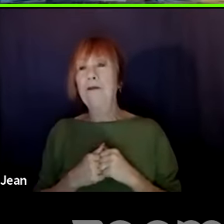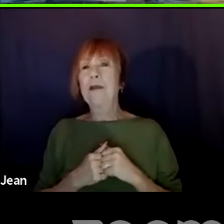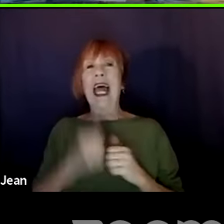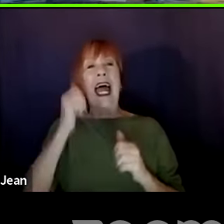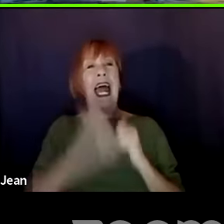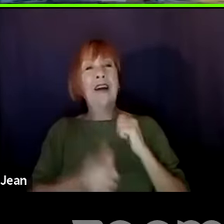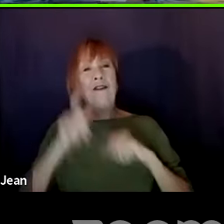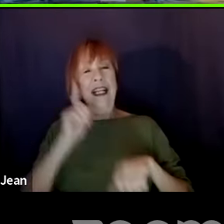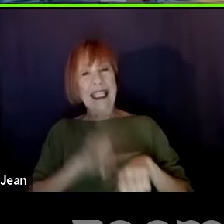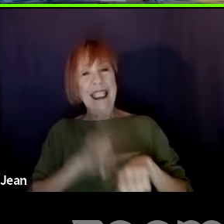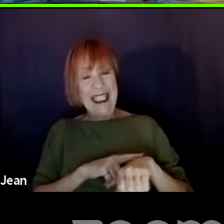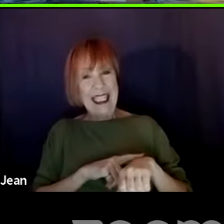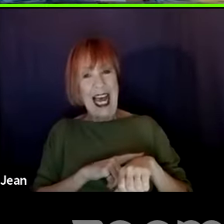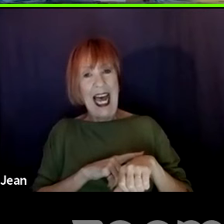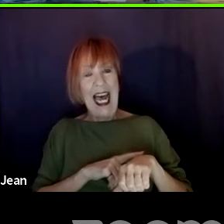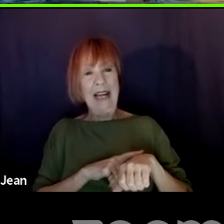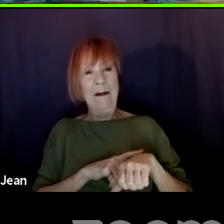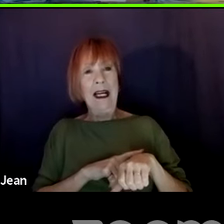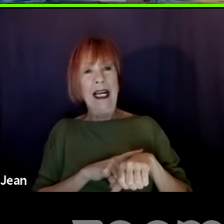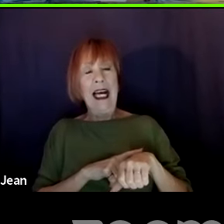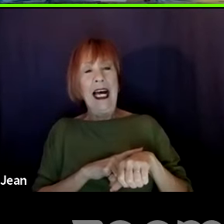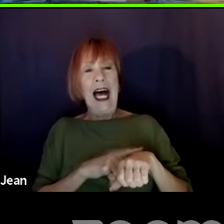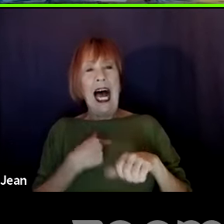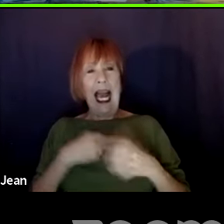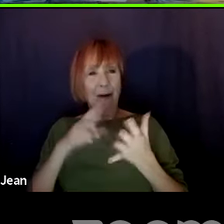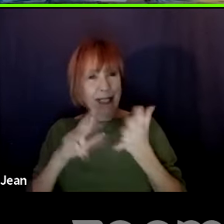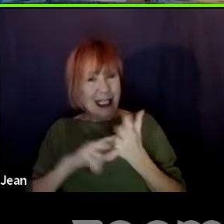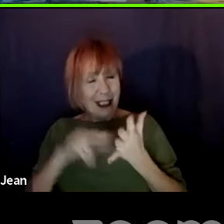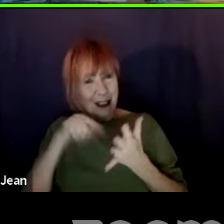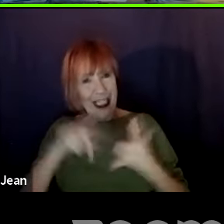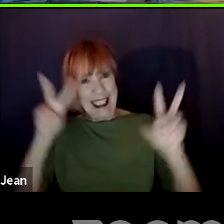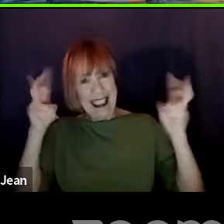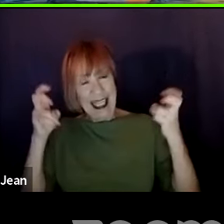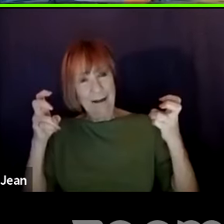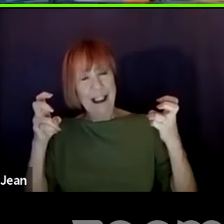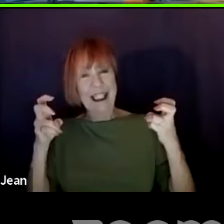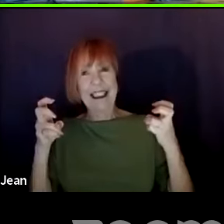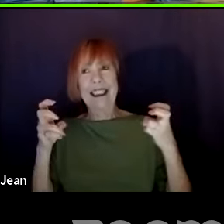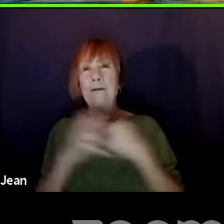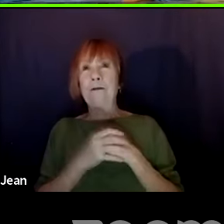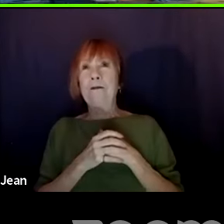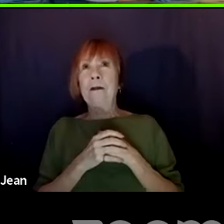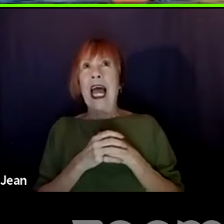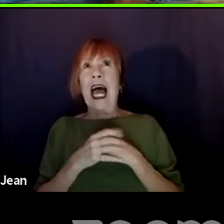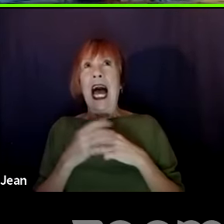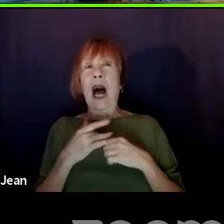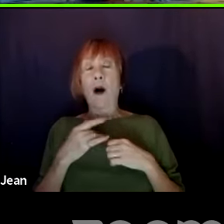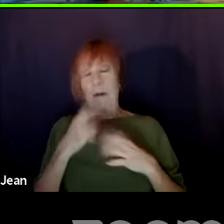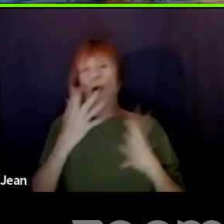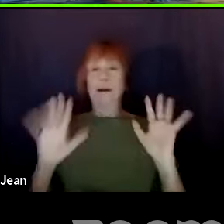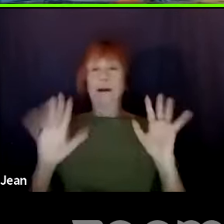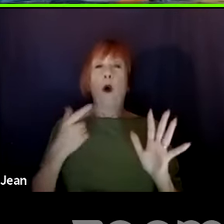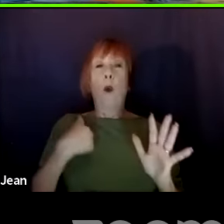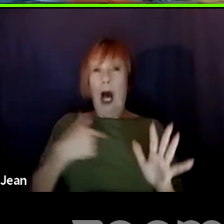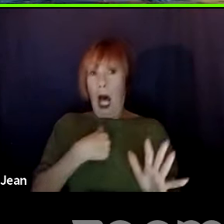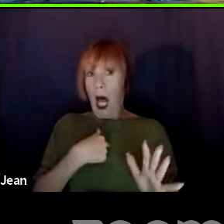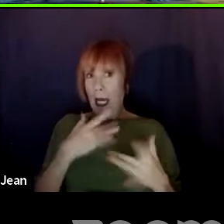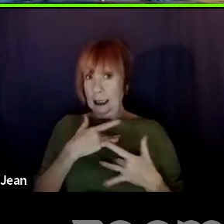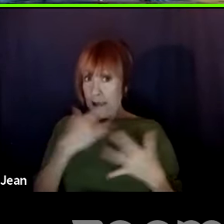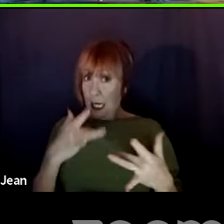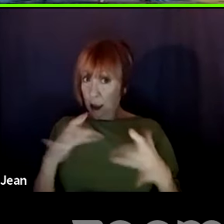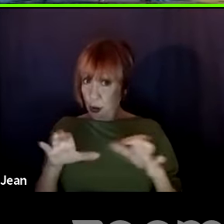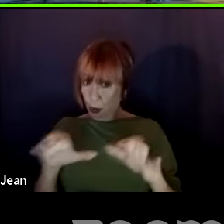find different answers about how specific to be, um, I, what I tend to do now, I mean, there are